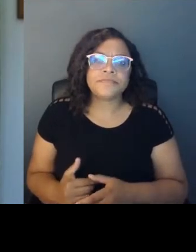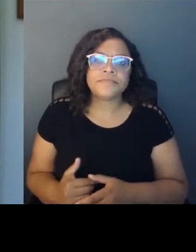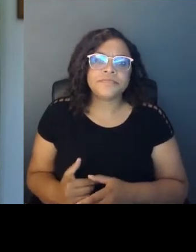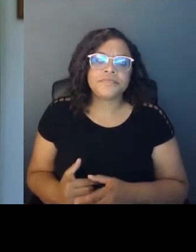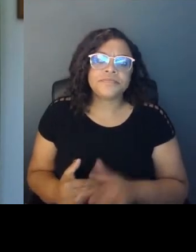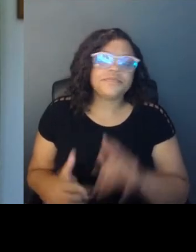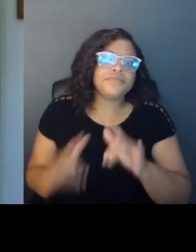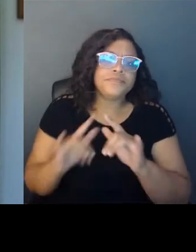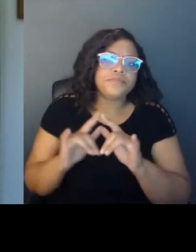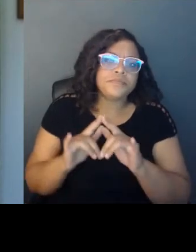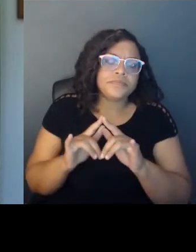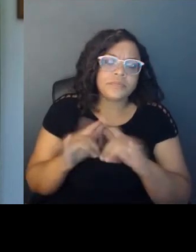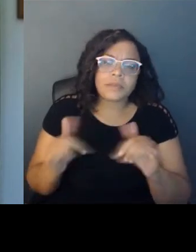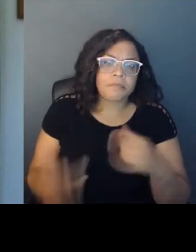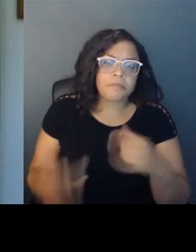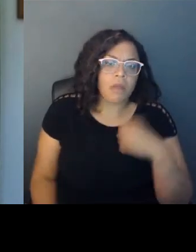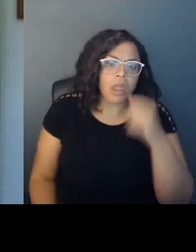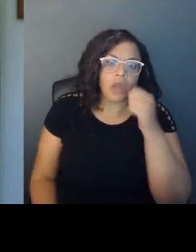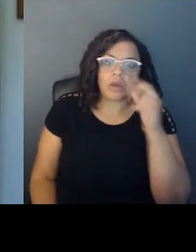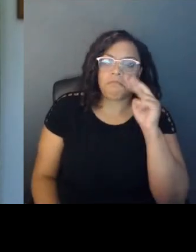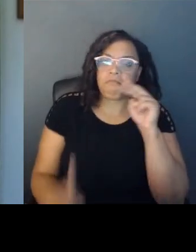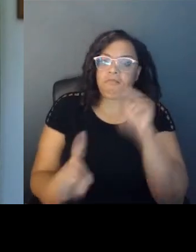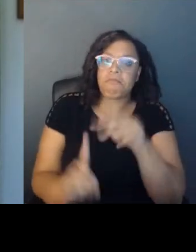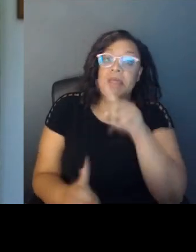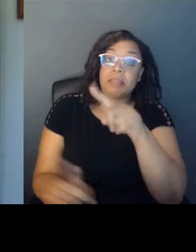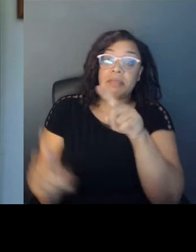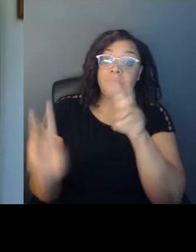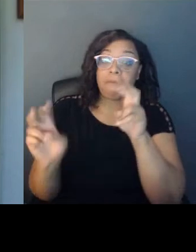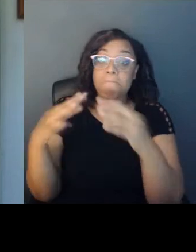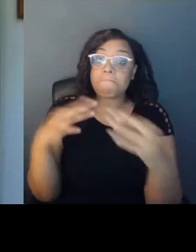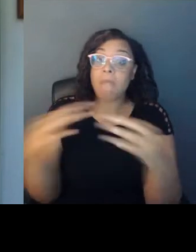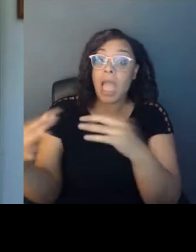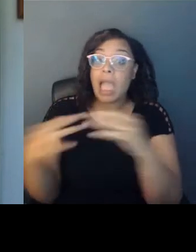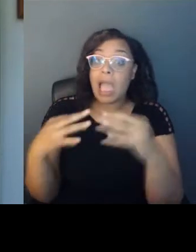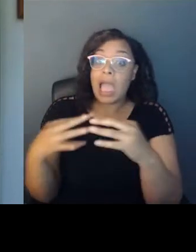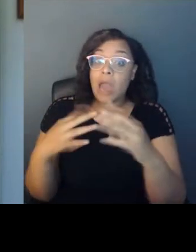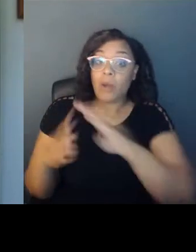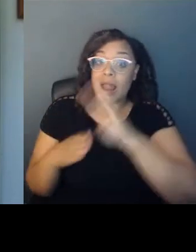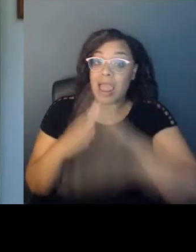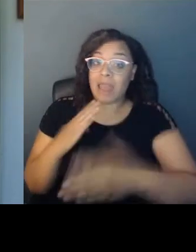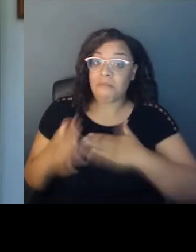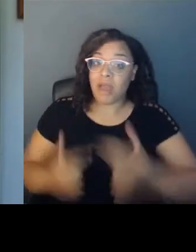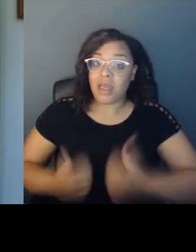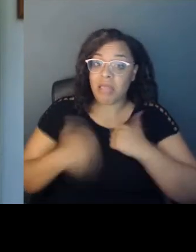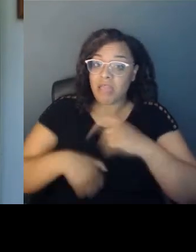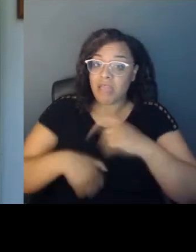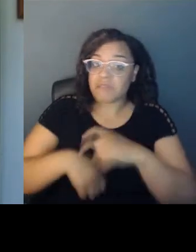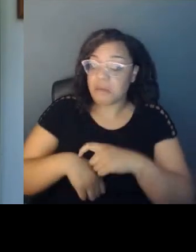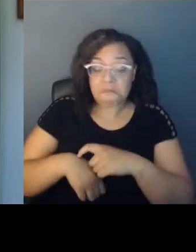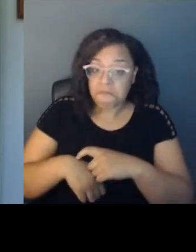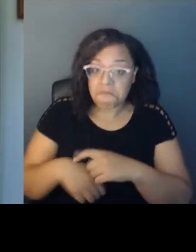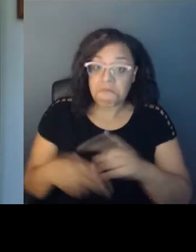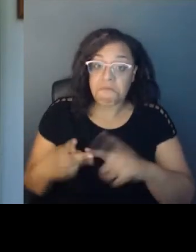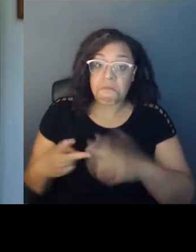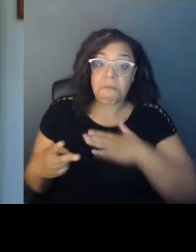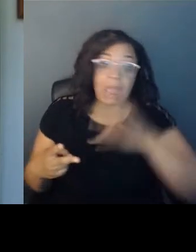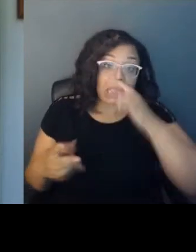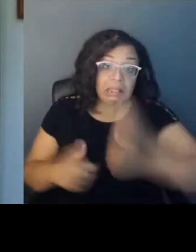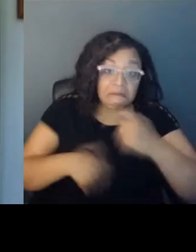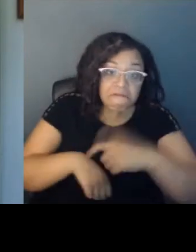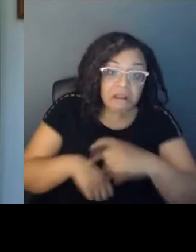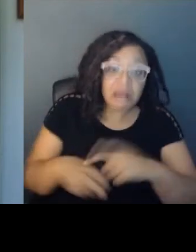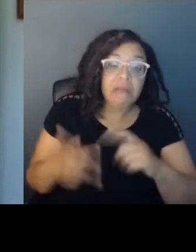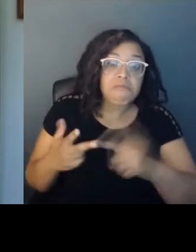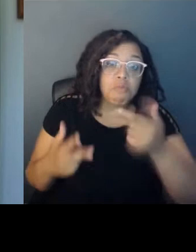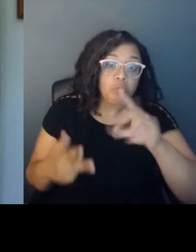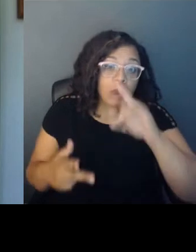fight or this battle is going to end in my lifetime, or even in my kids' lifetime, or even my grandchildren's lifetime. I think of this